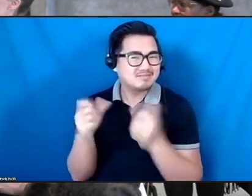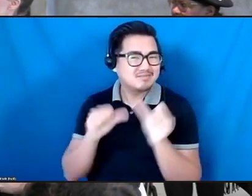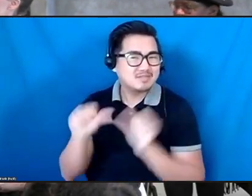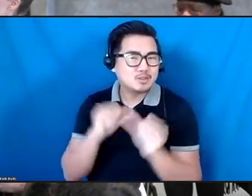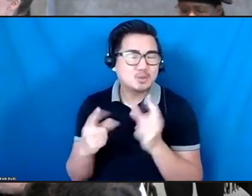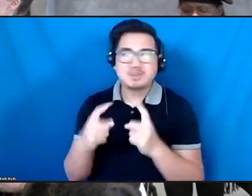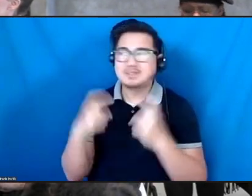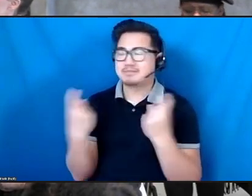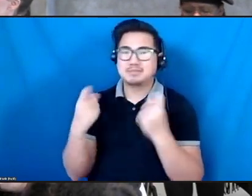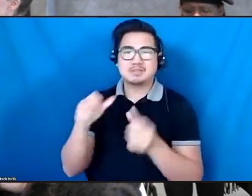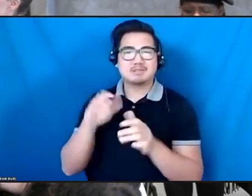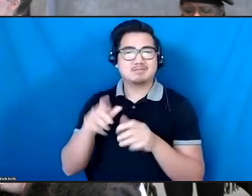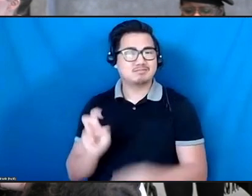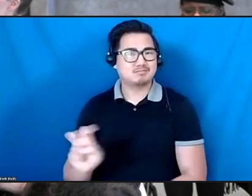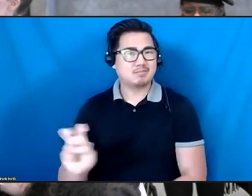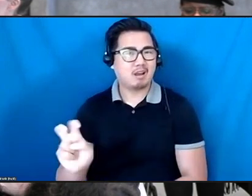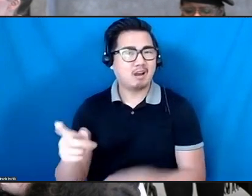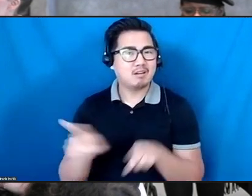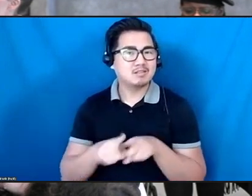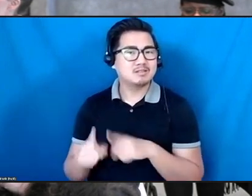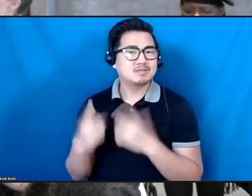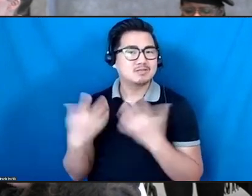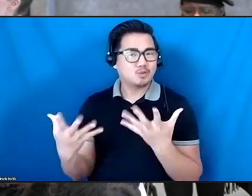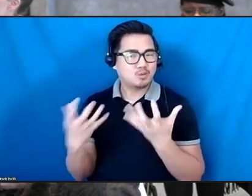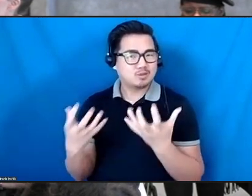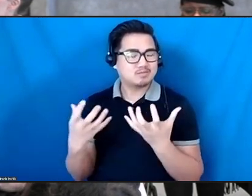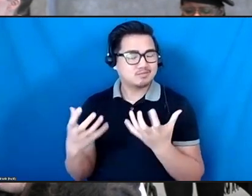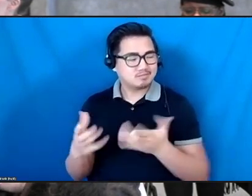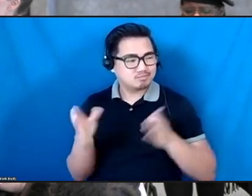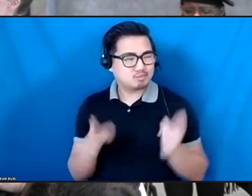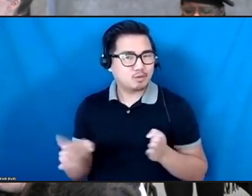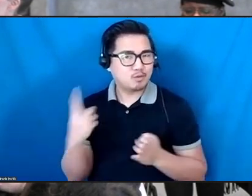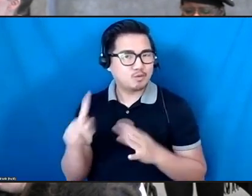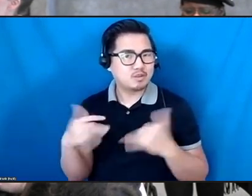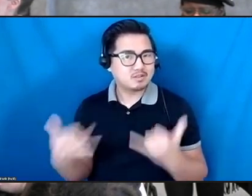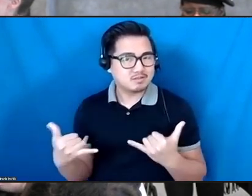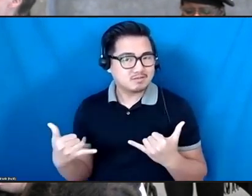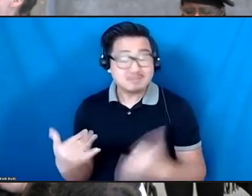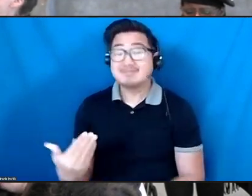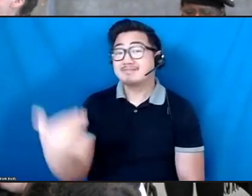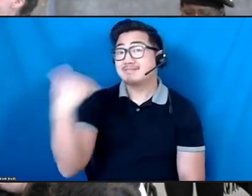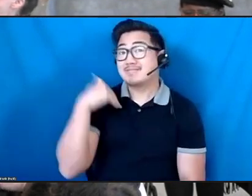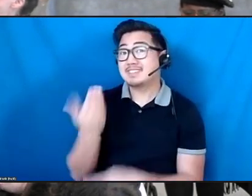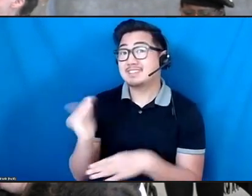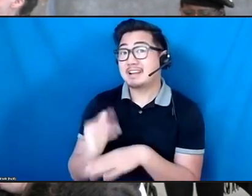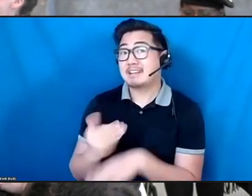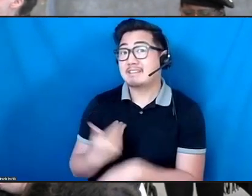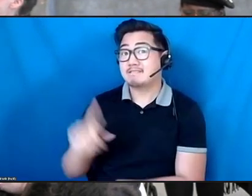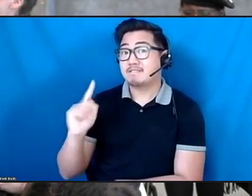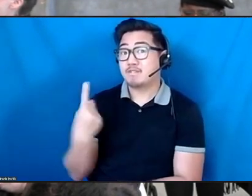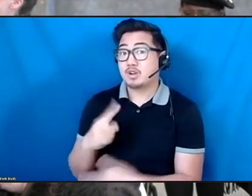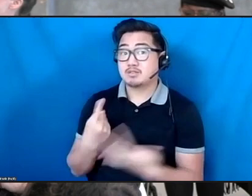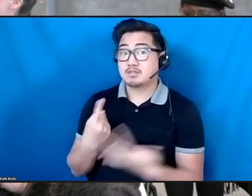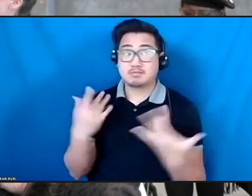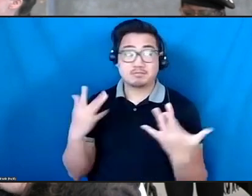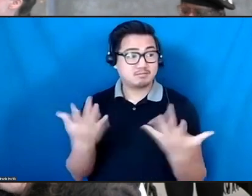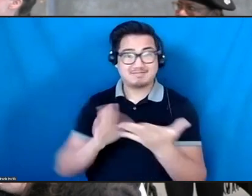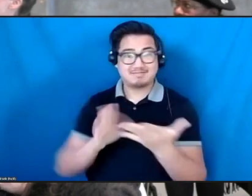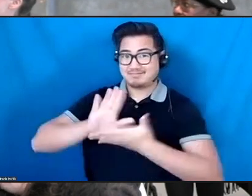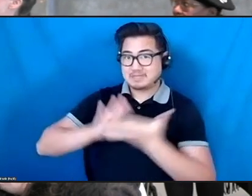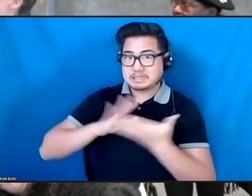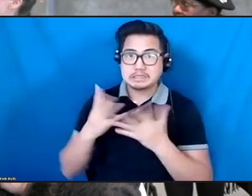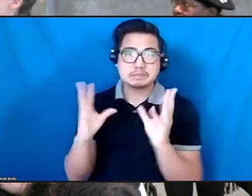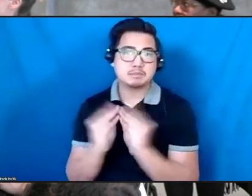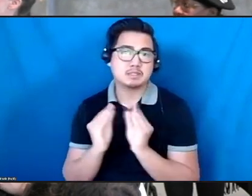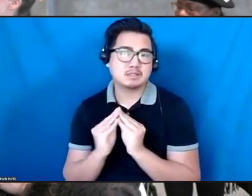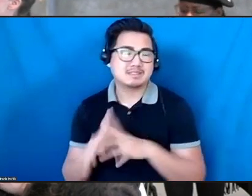then to prepare for today. So last night was the first in-person meeting, and today we will look ahead, exploring inspiring new pathways